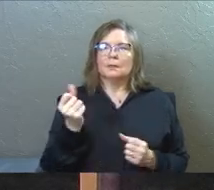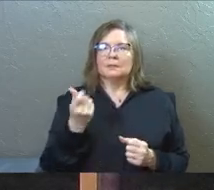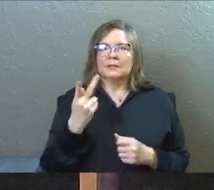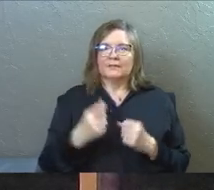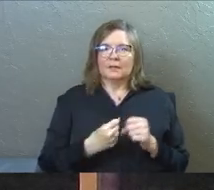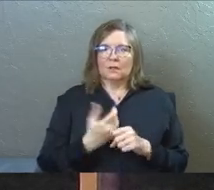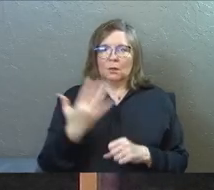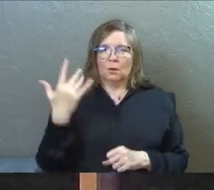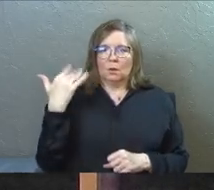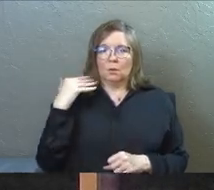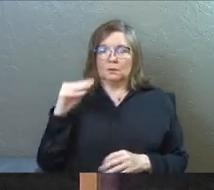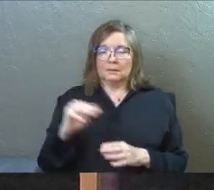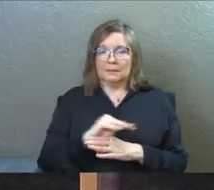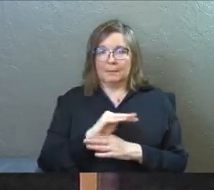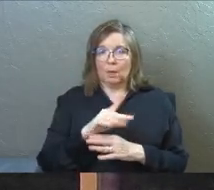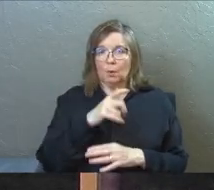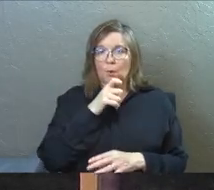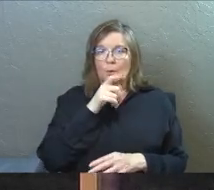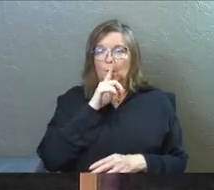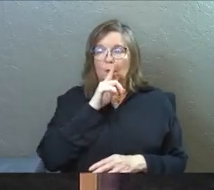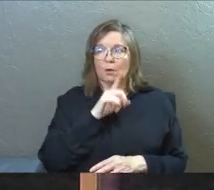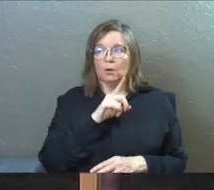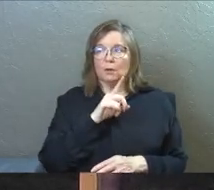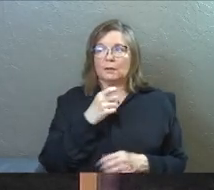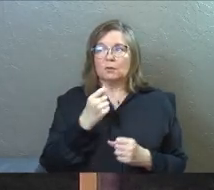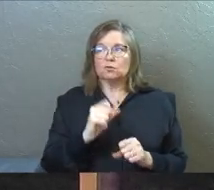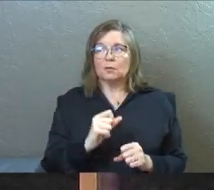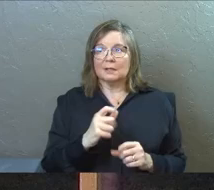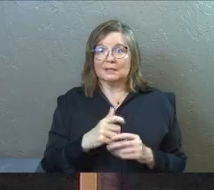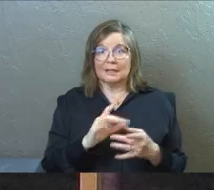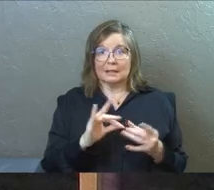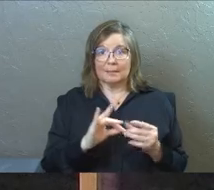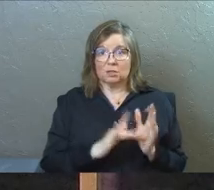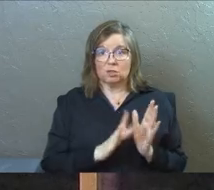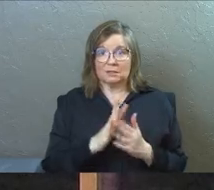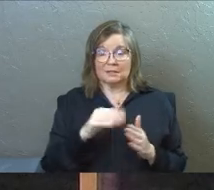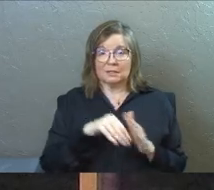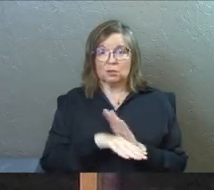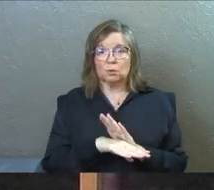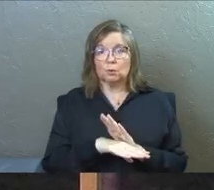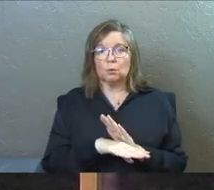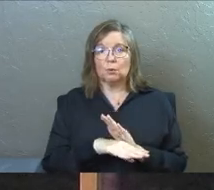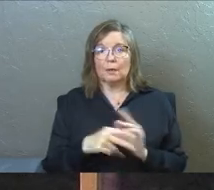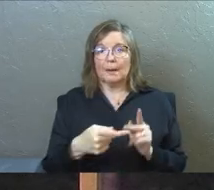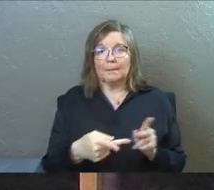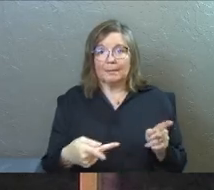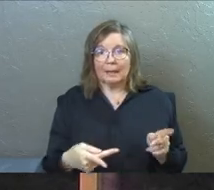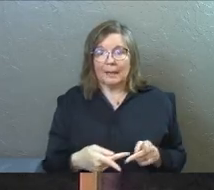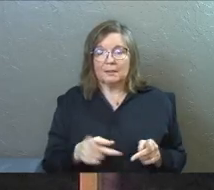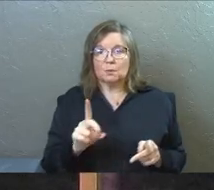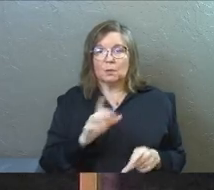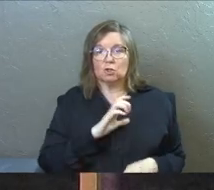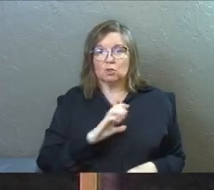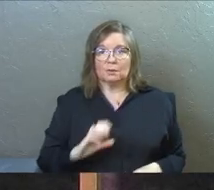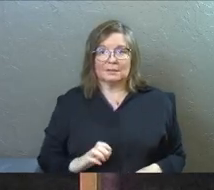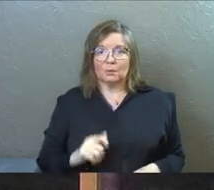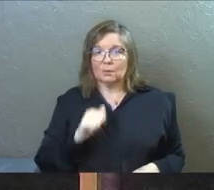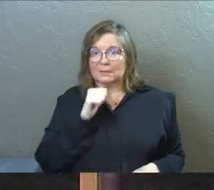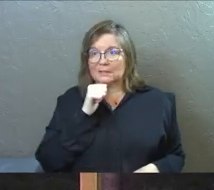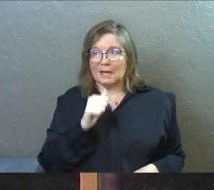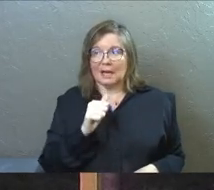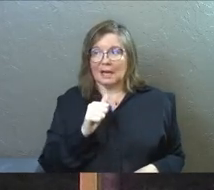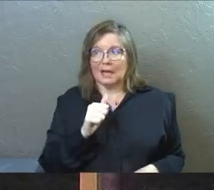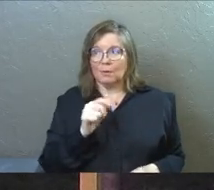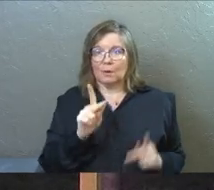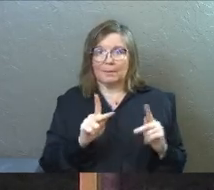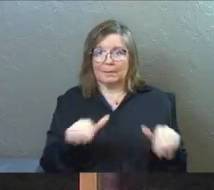Several years ago, some missionaries who were, they're trying to take the message of Jesus into places where Christianity was not